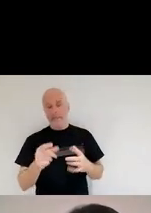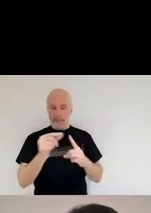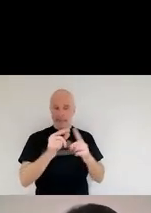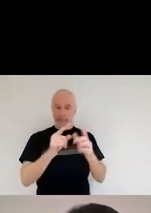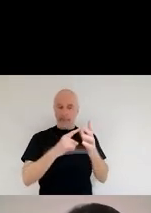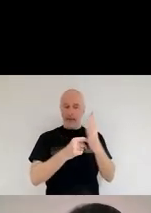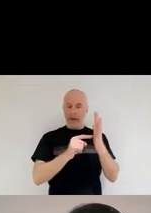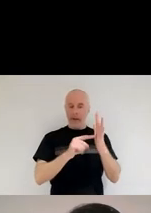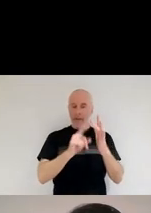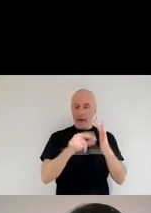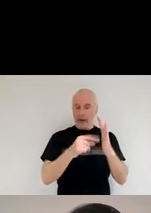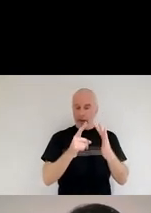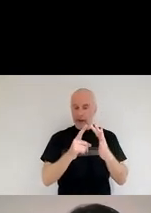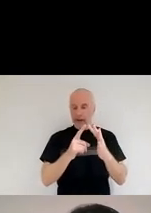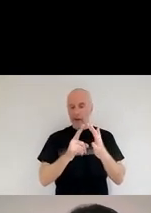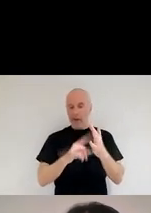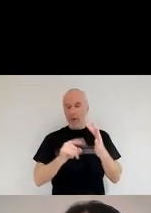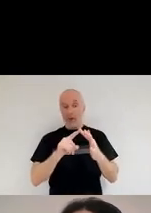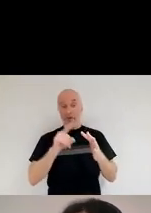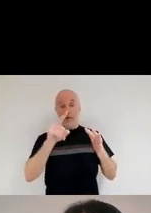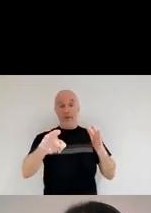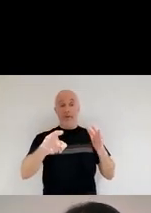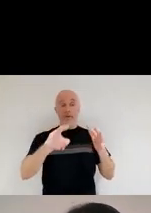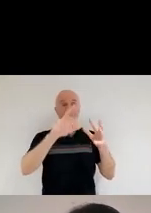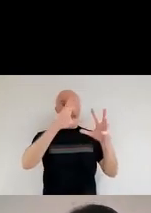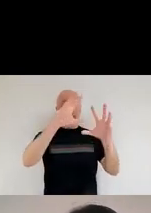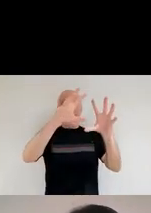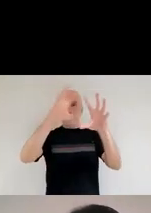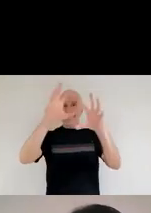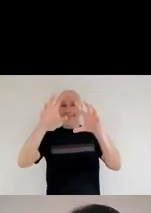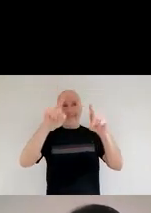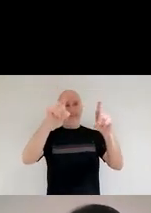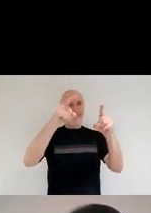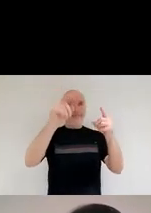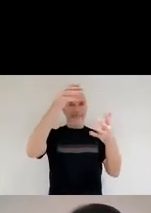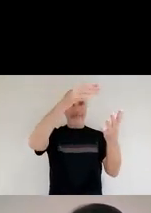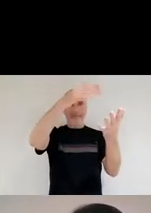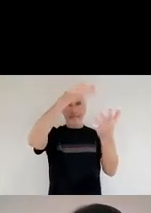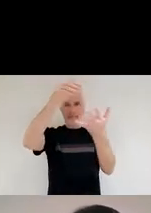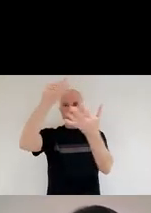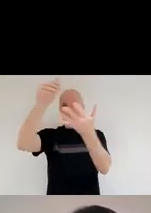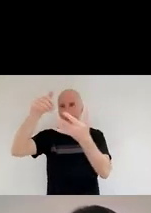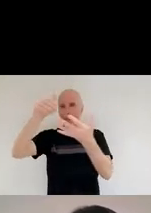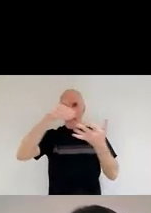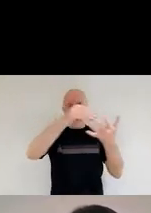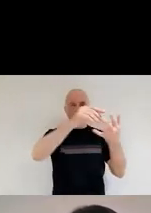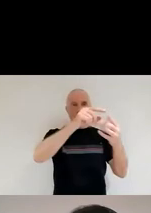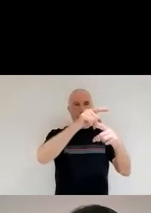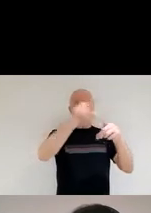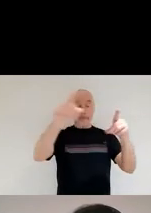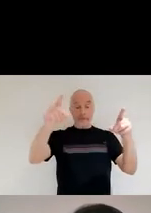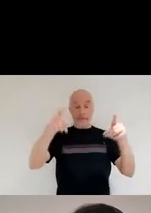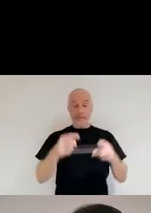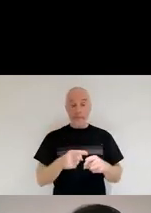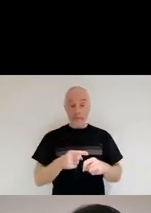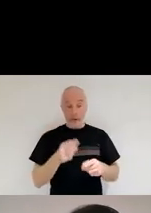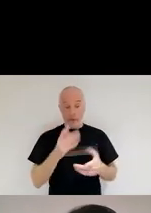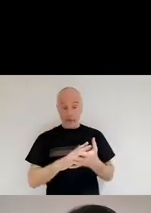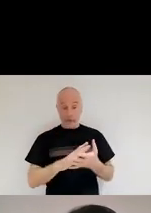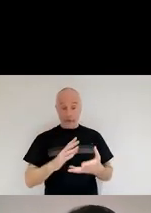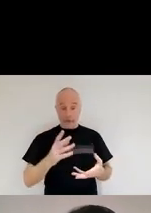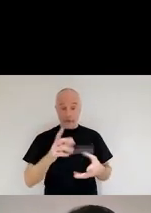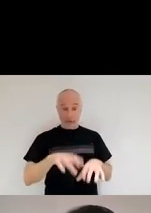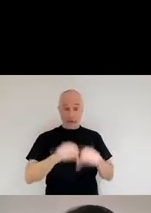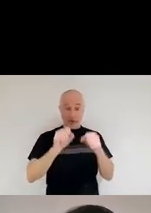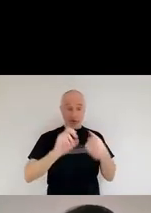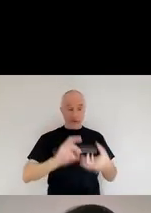atoms that are floating in space. And a lot of chemistry starts happening in those ices. And you can start forming really, really simple